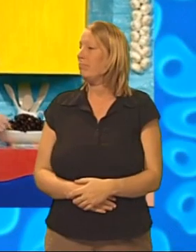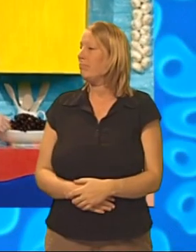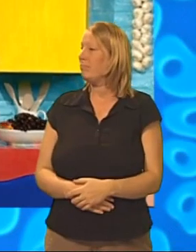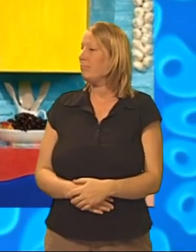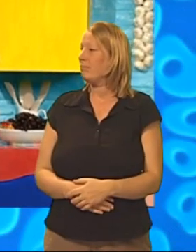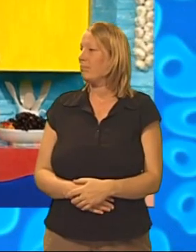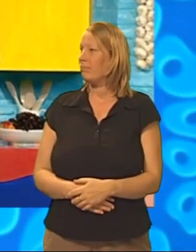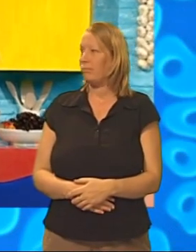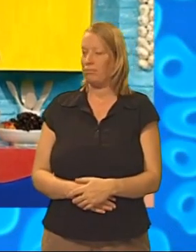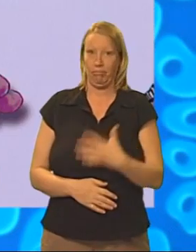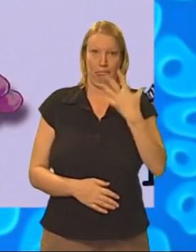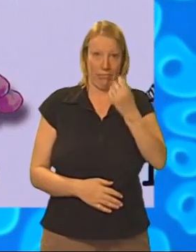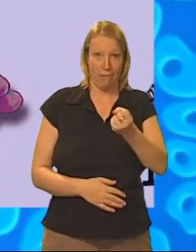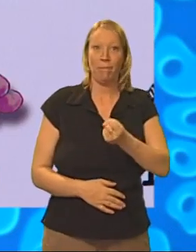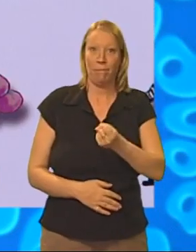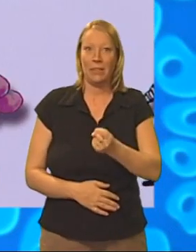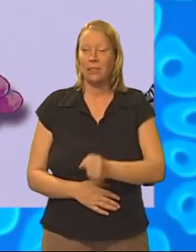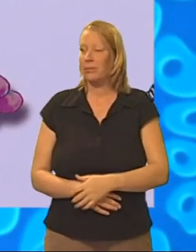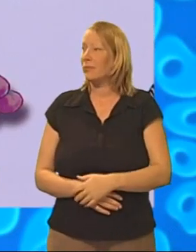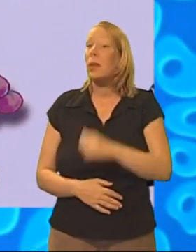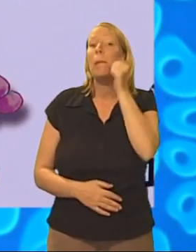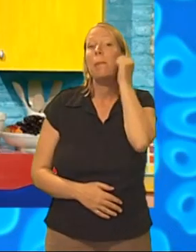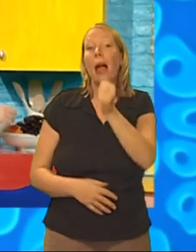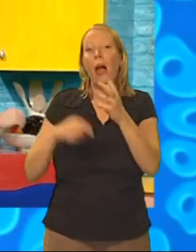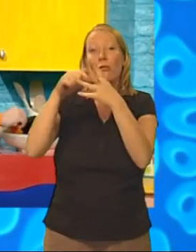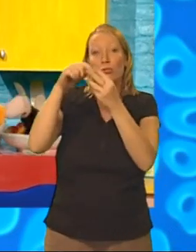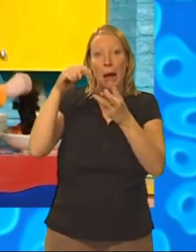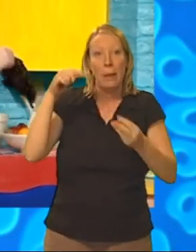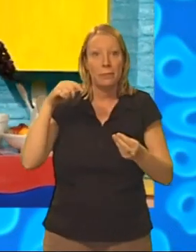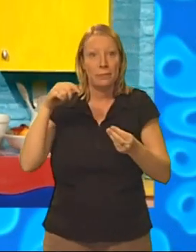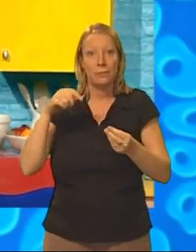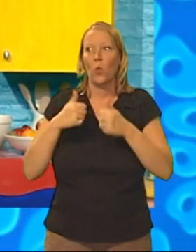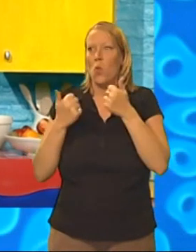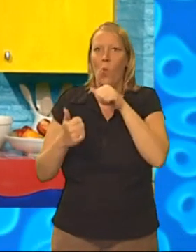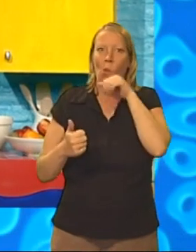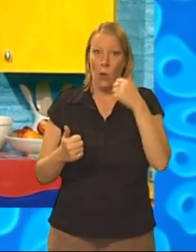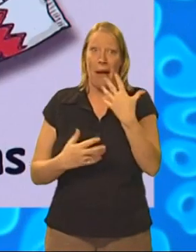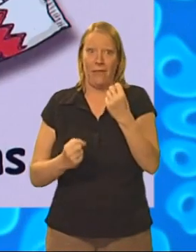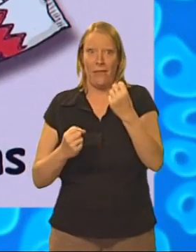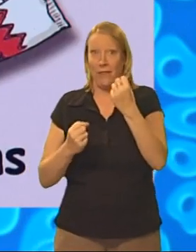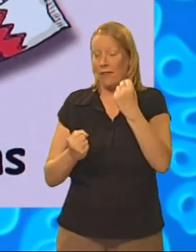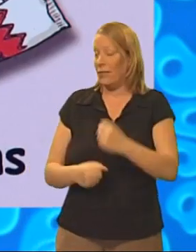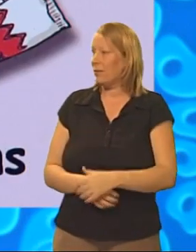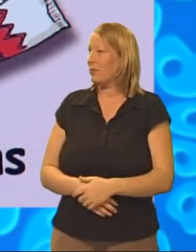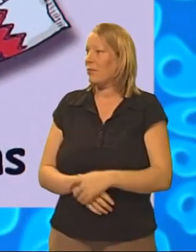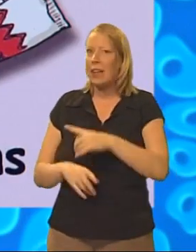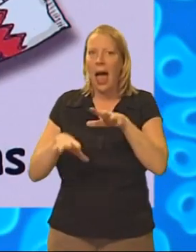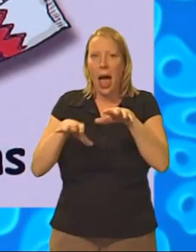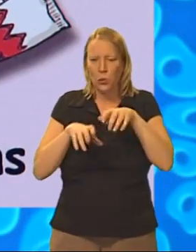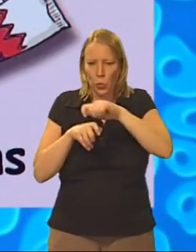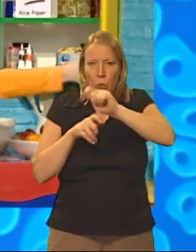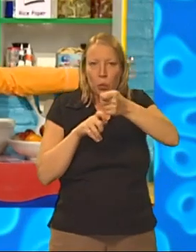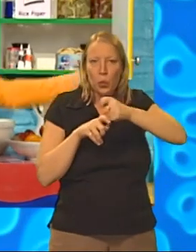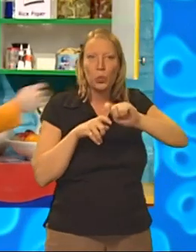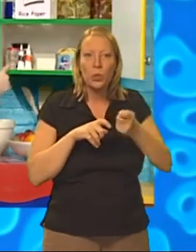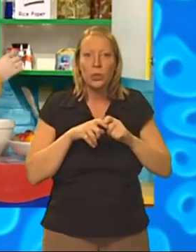There we are. Kiwi fruit. Got that. Some black grapes. Black grapes. Oh, lovely. Got them too. Icing pens. Icing